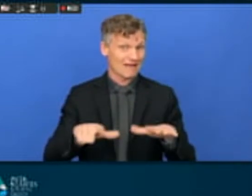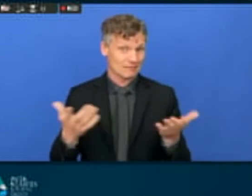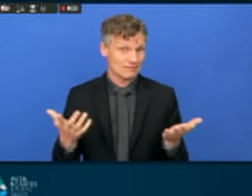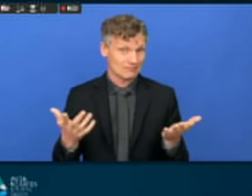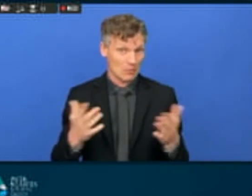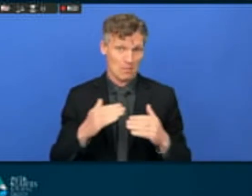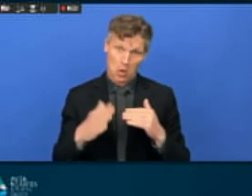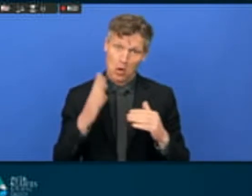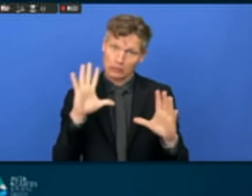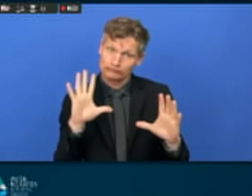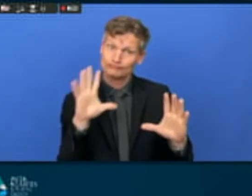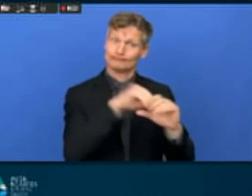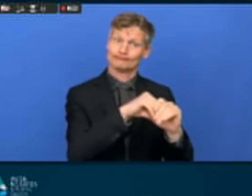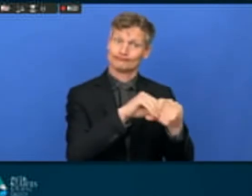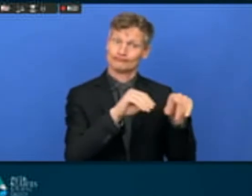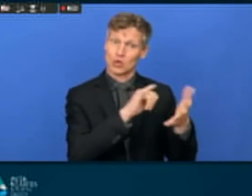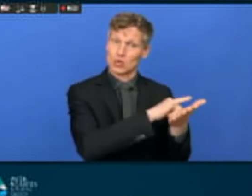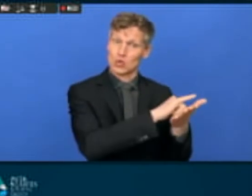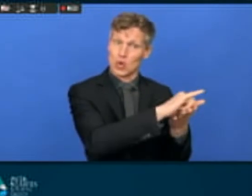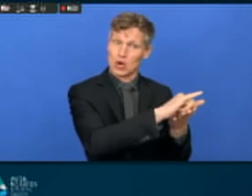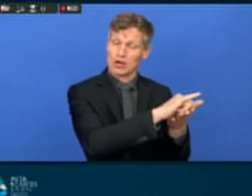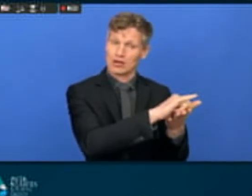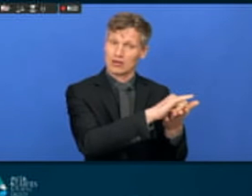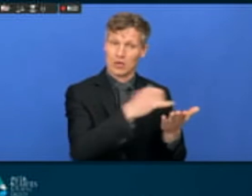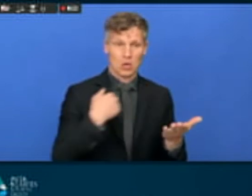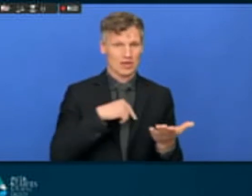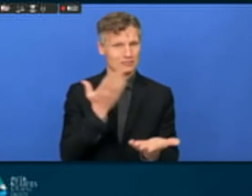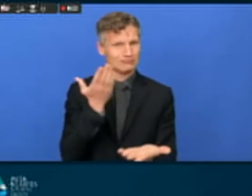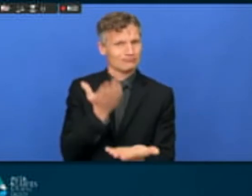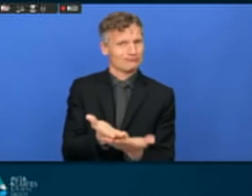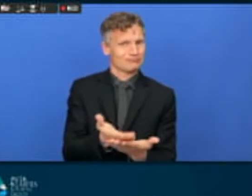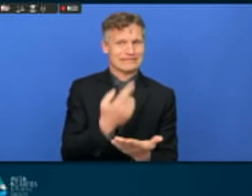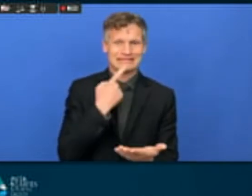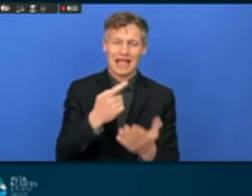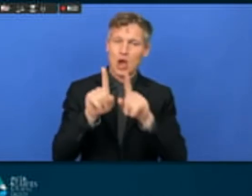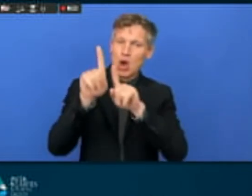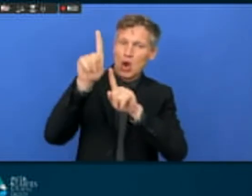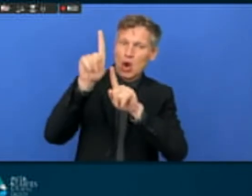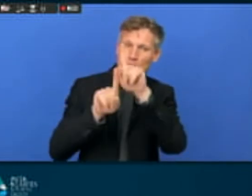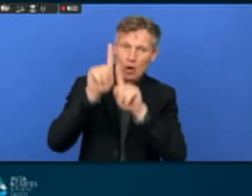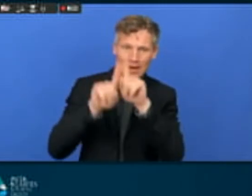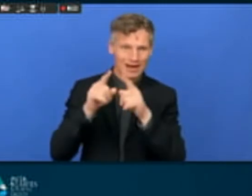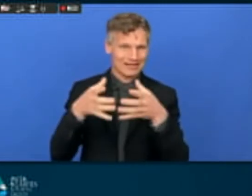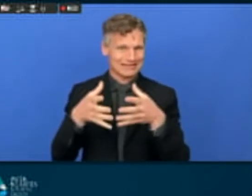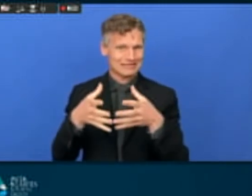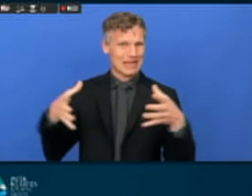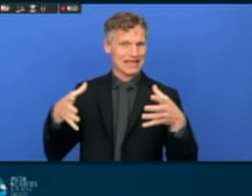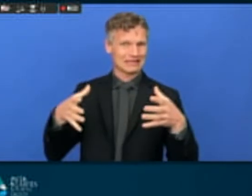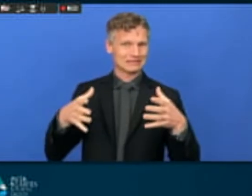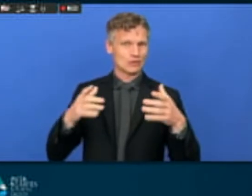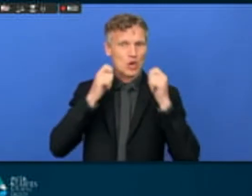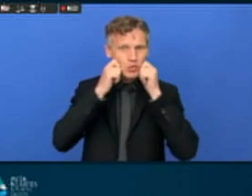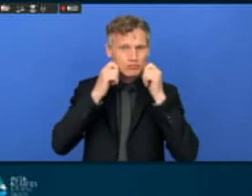argument that the urban and the human settlement space is a key place